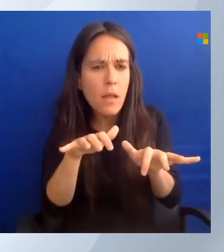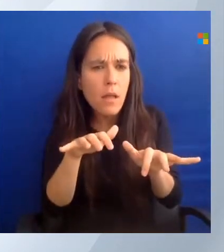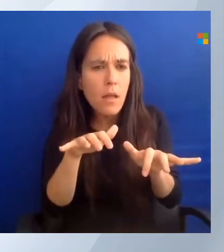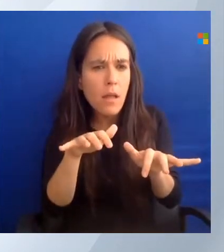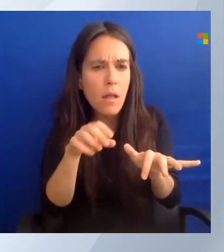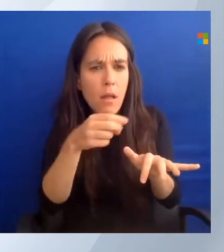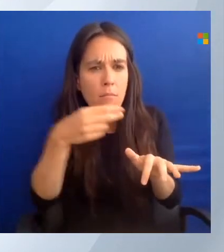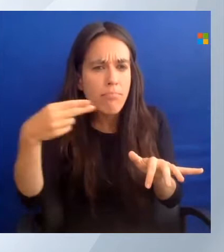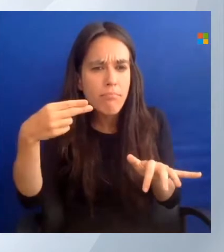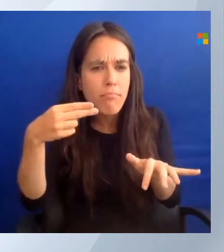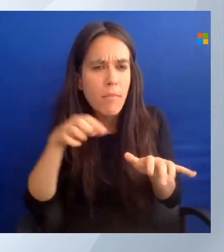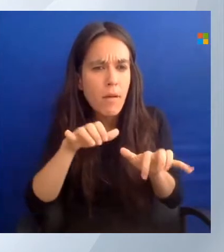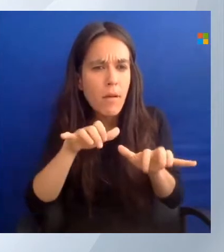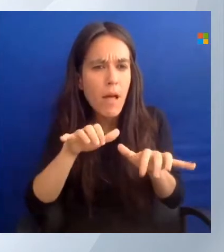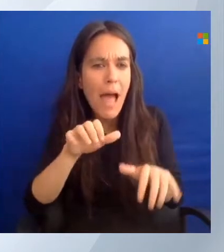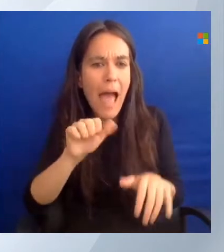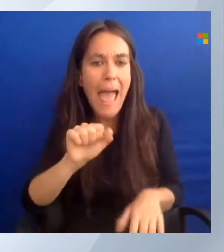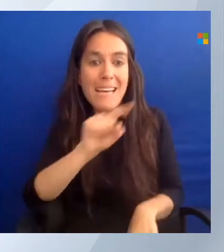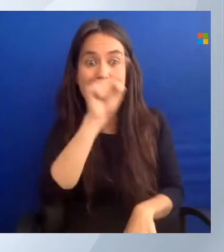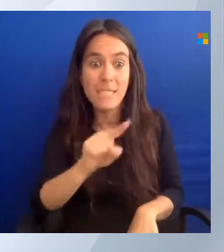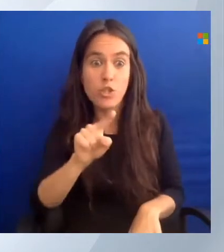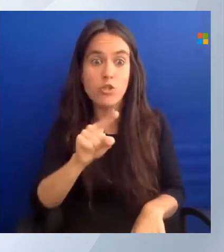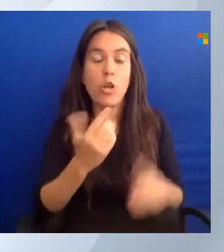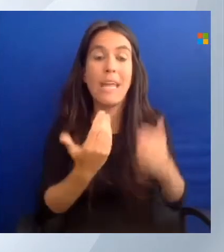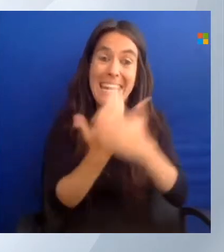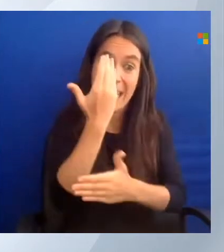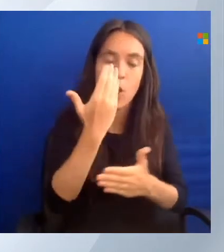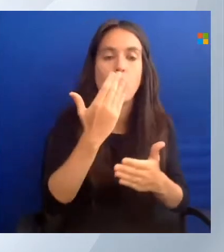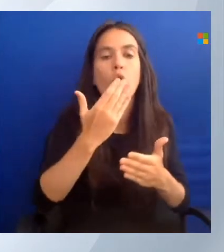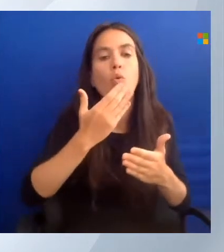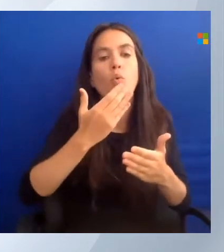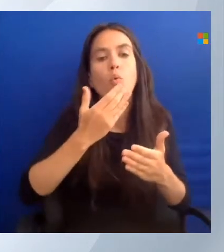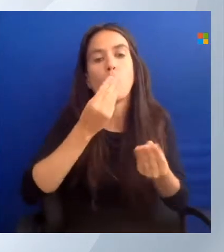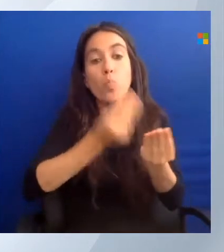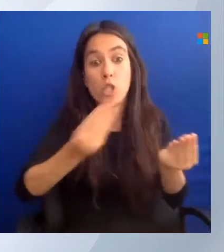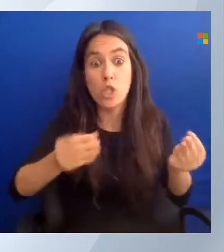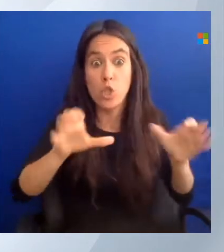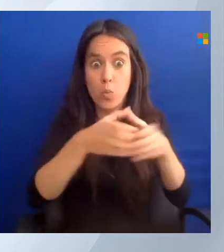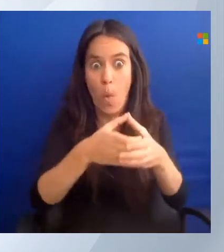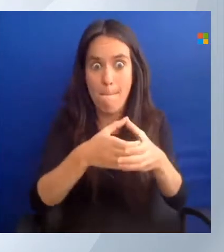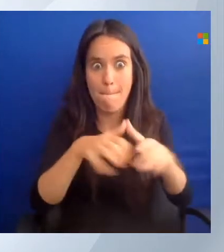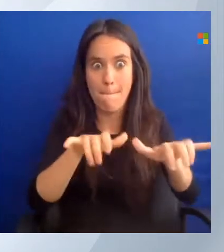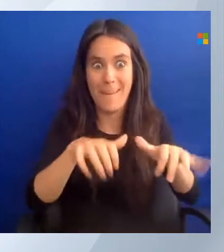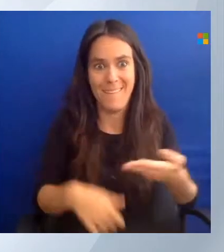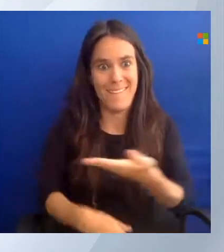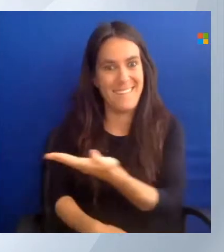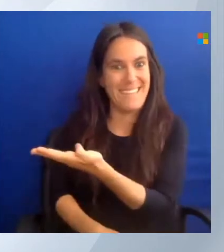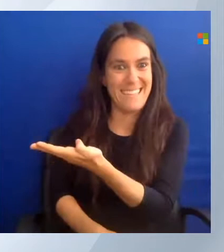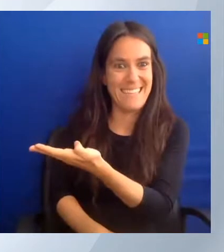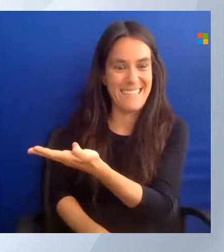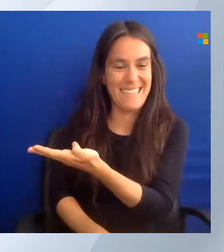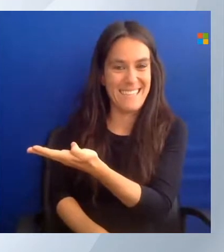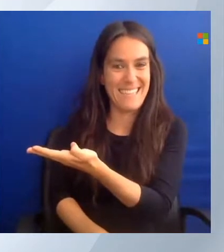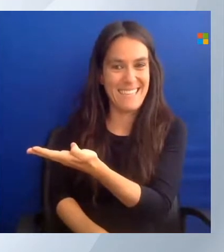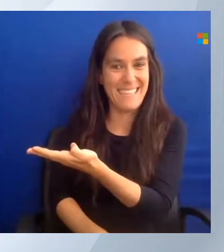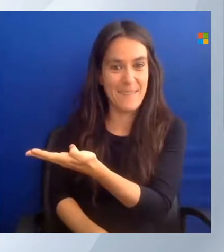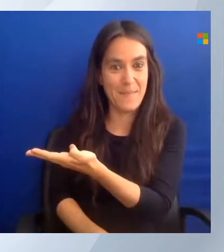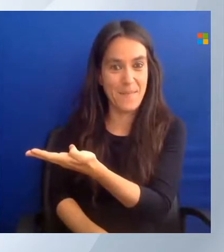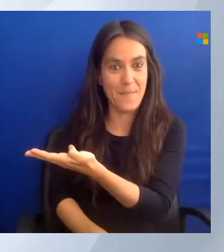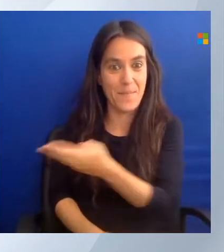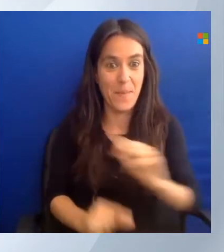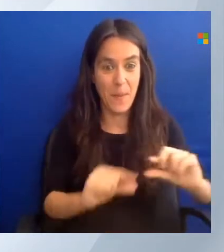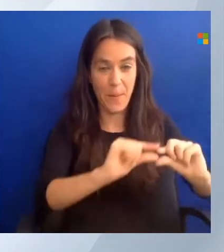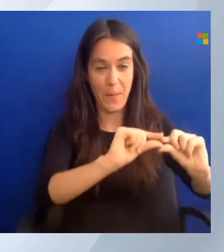New AZ resource group again. So you see the nouns are often the same. And you can do different verbs to them.